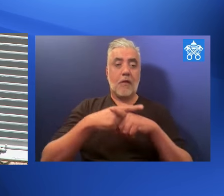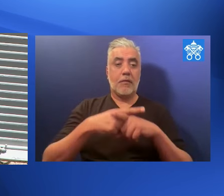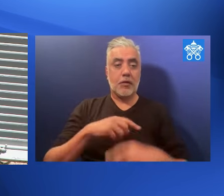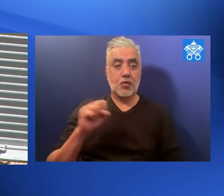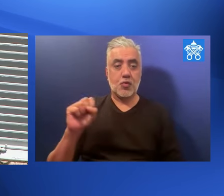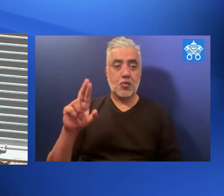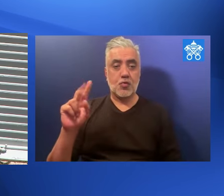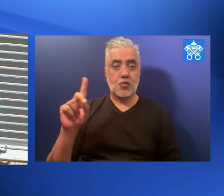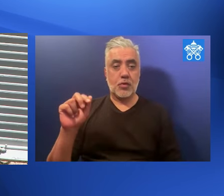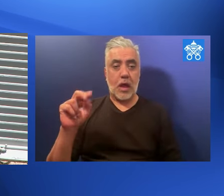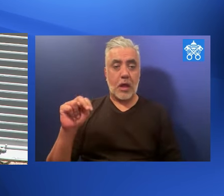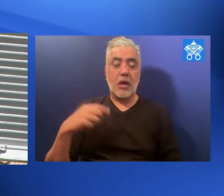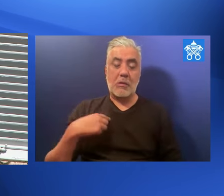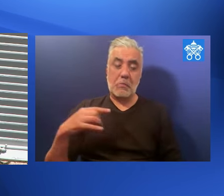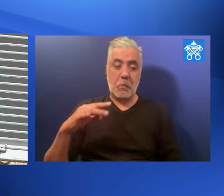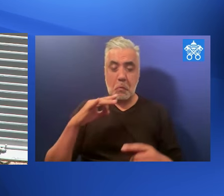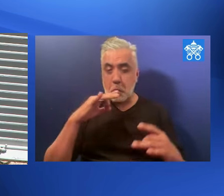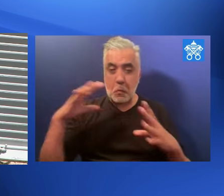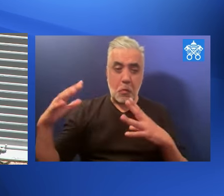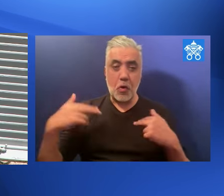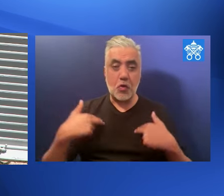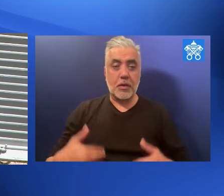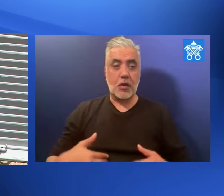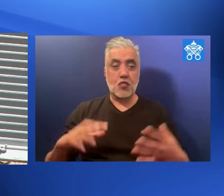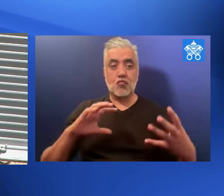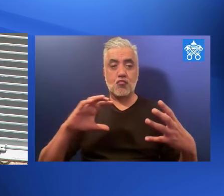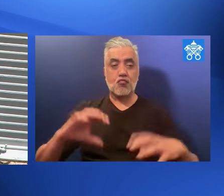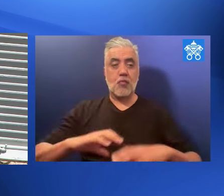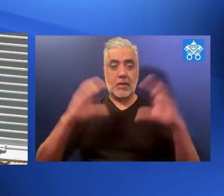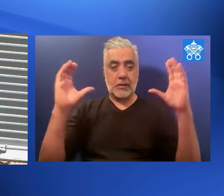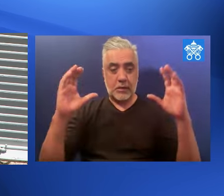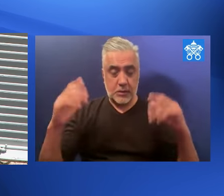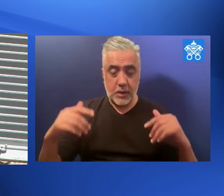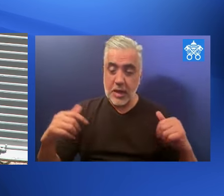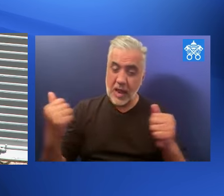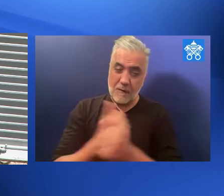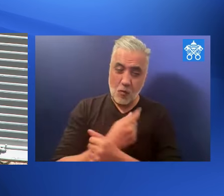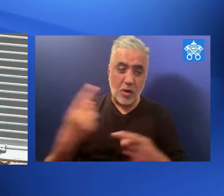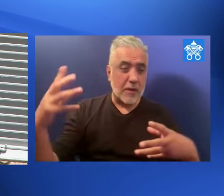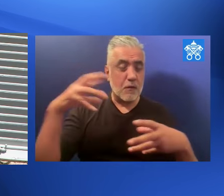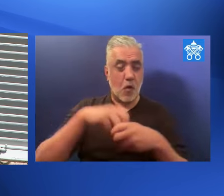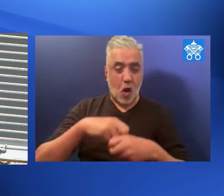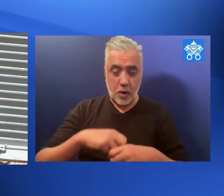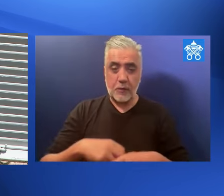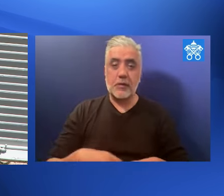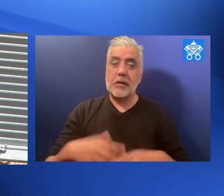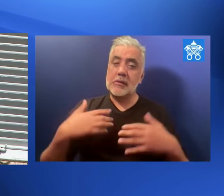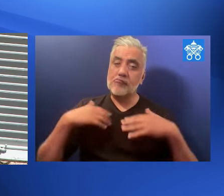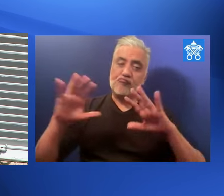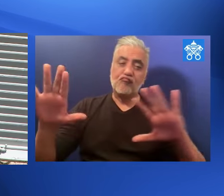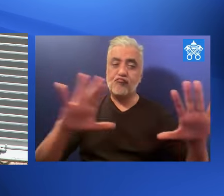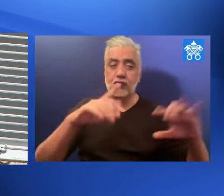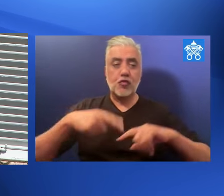outbreak of the conflict in Sudan, which has created a grave humanitarian crisis. I invite all of those